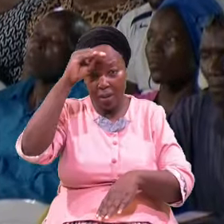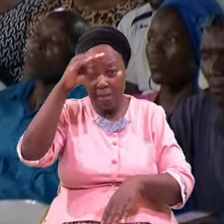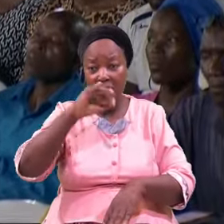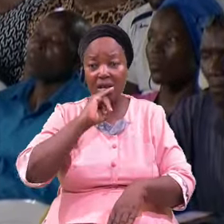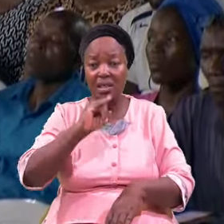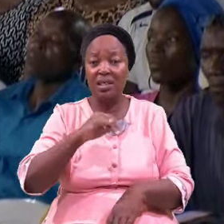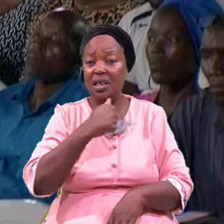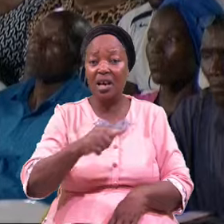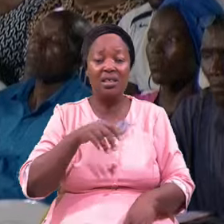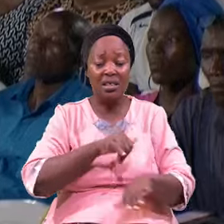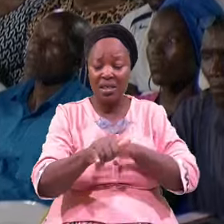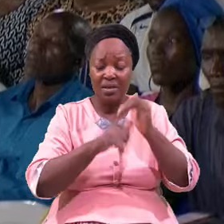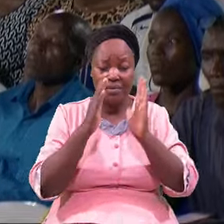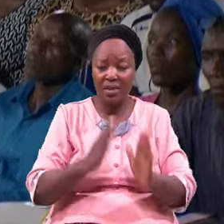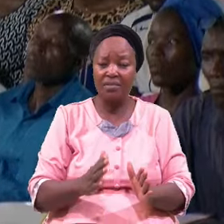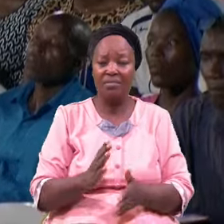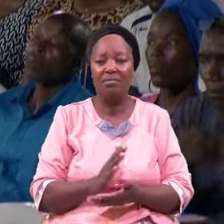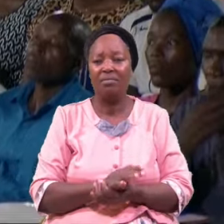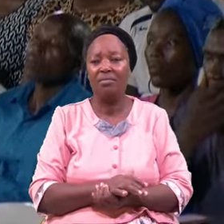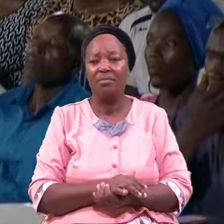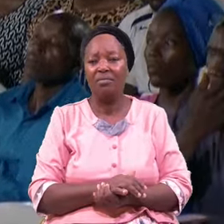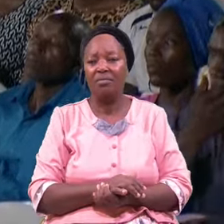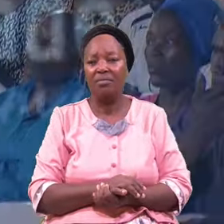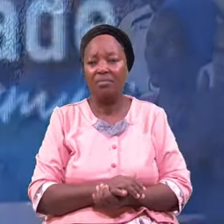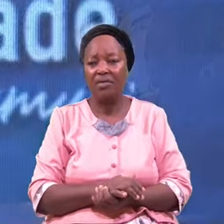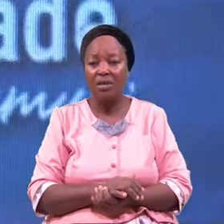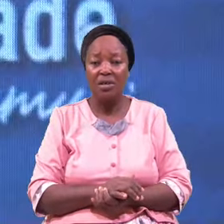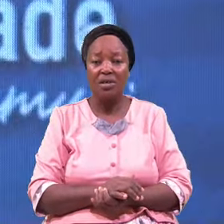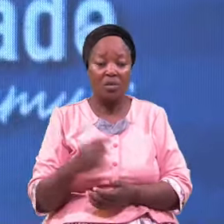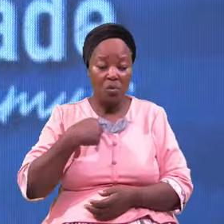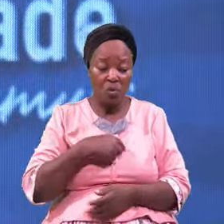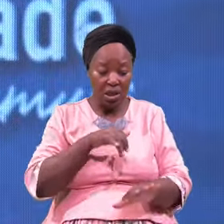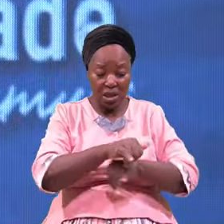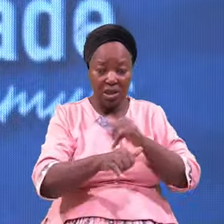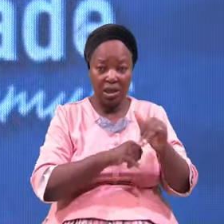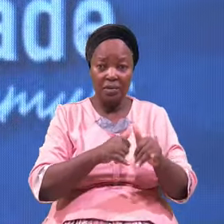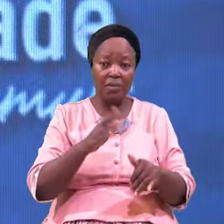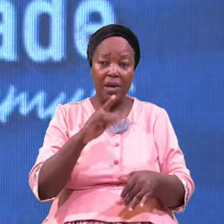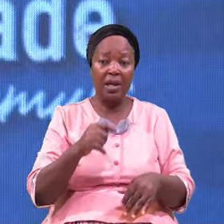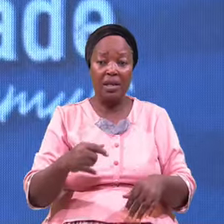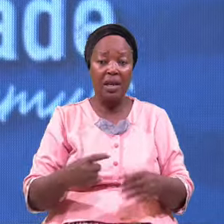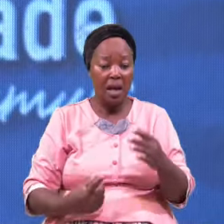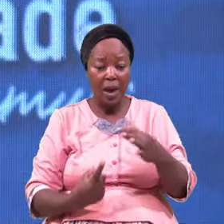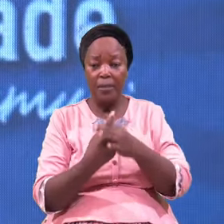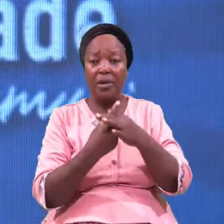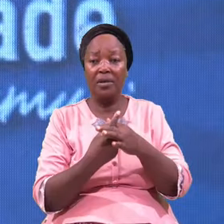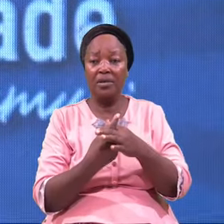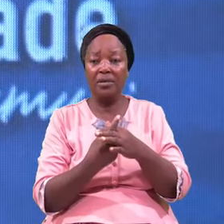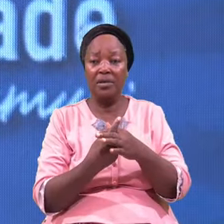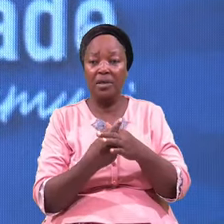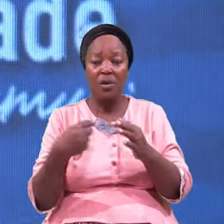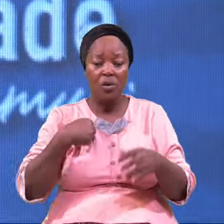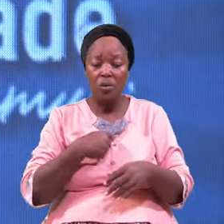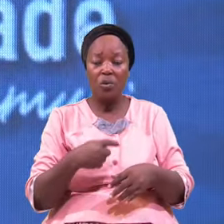Deceiver Will Deceive By Appearance Will Deceive